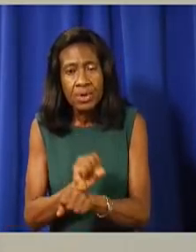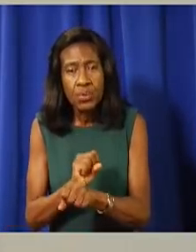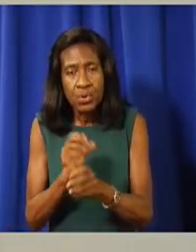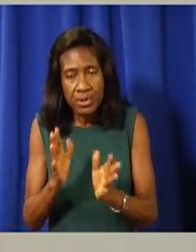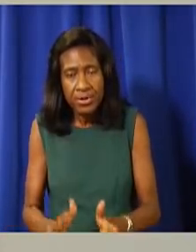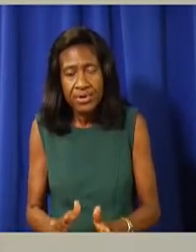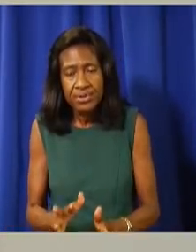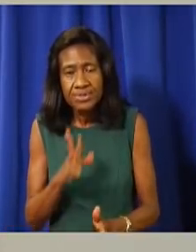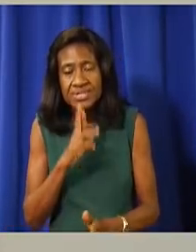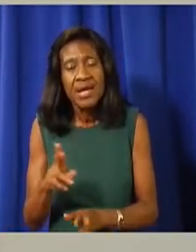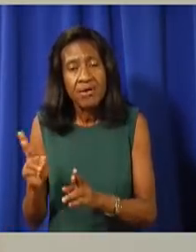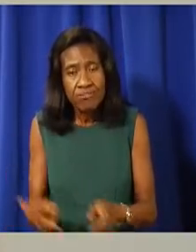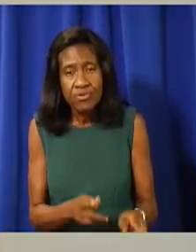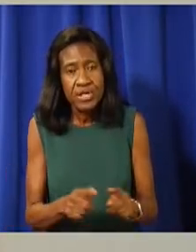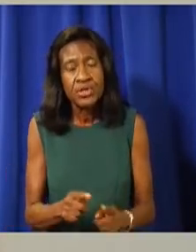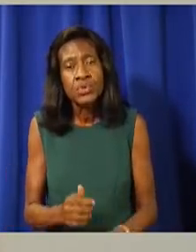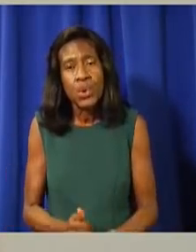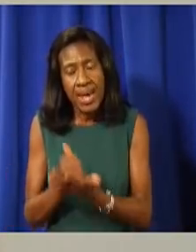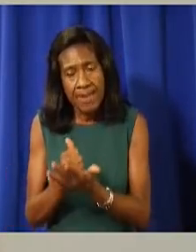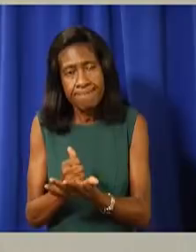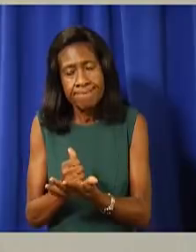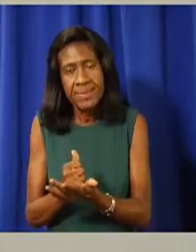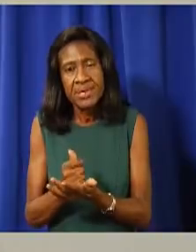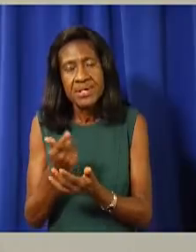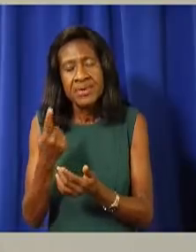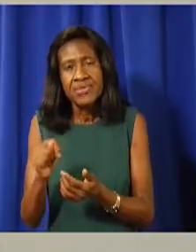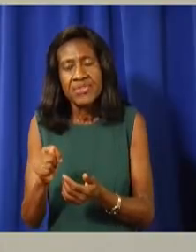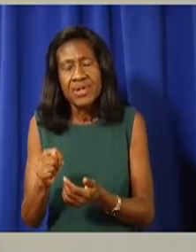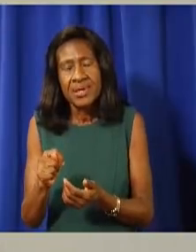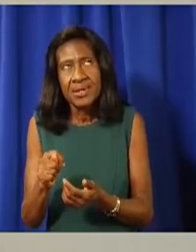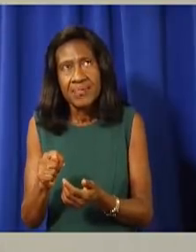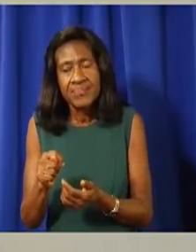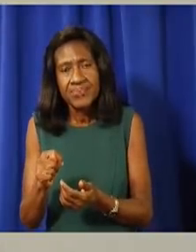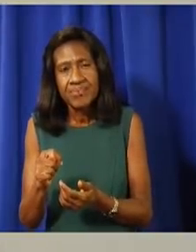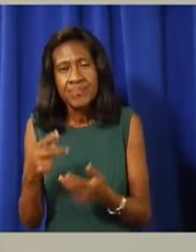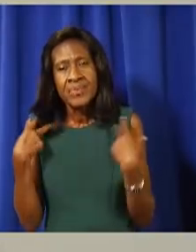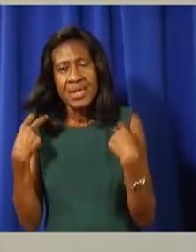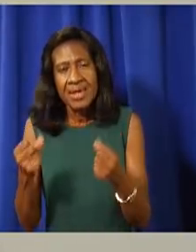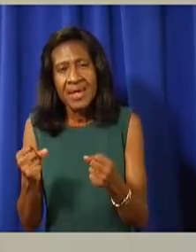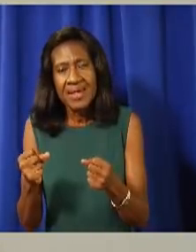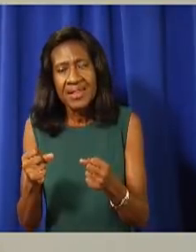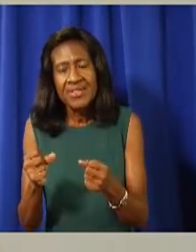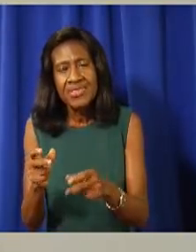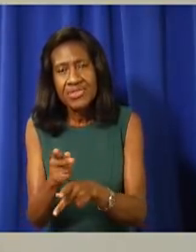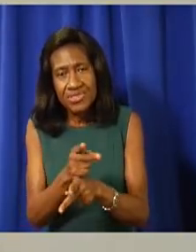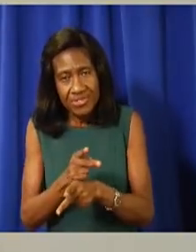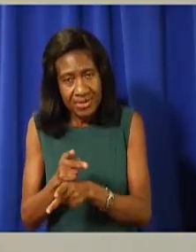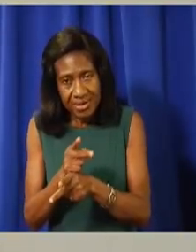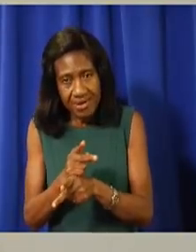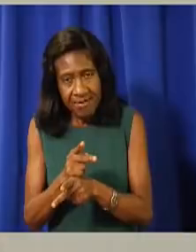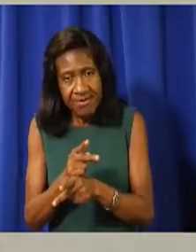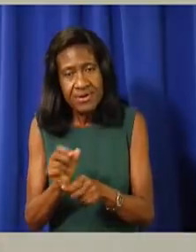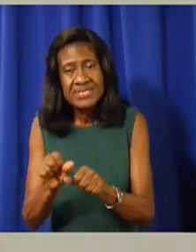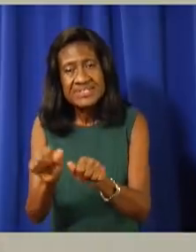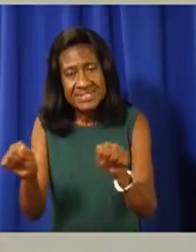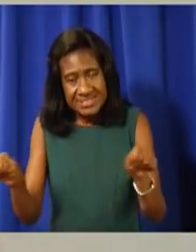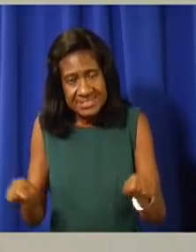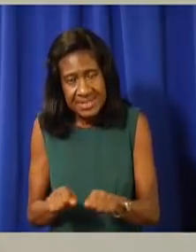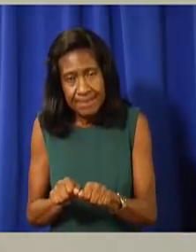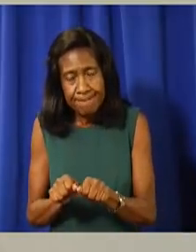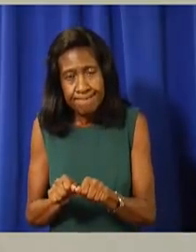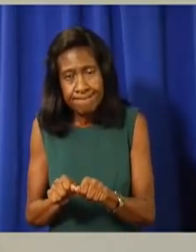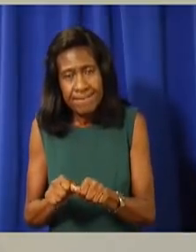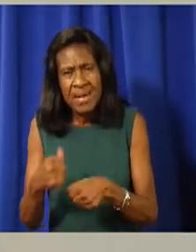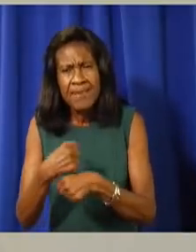that are prepared, our local health care infrastructure has been strengthened throughout the past 18 months